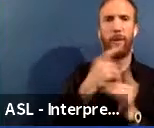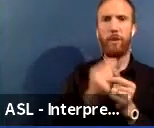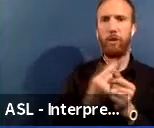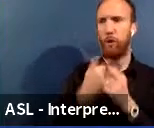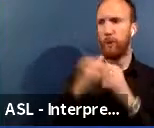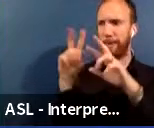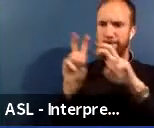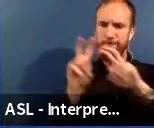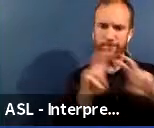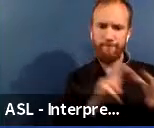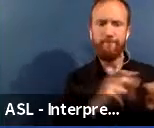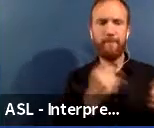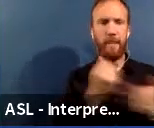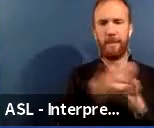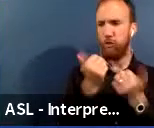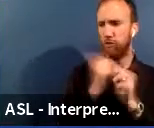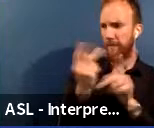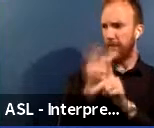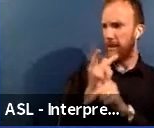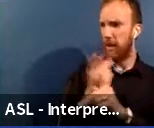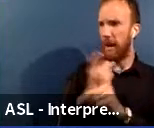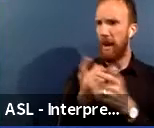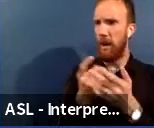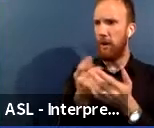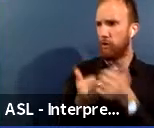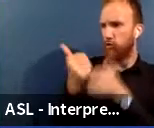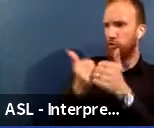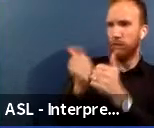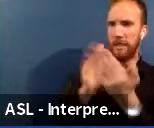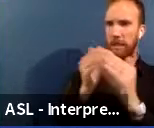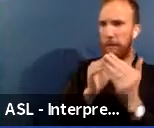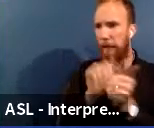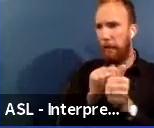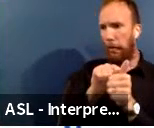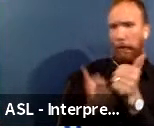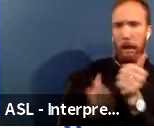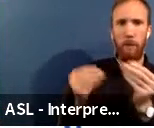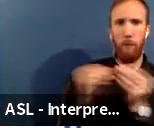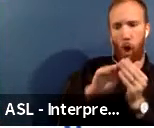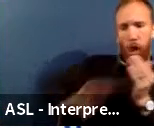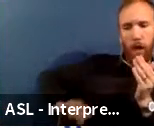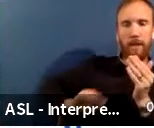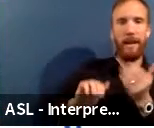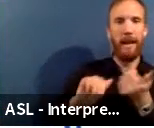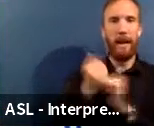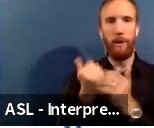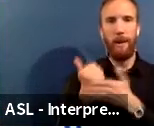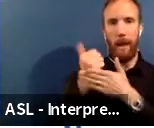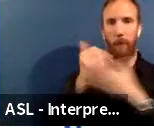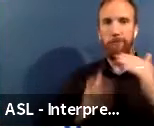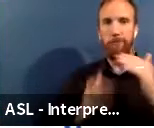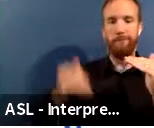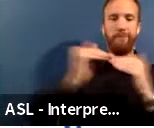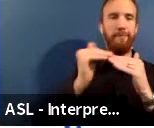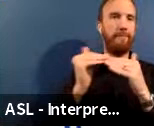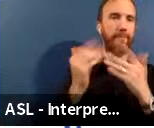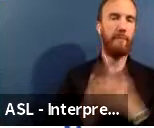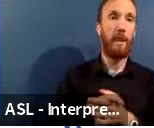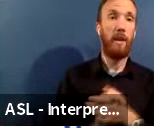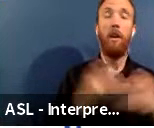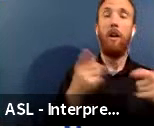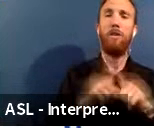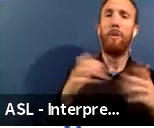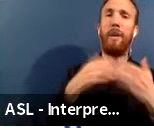historically underserved are getting their fair share. So with that, we also want to thank all of our partners who helped us create the presentation.